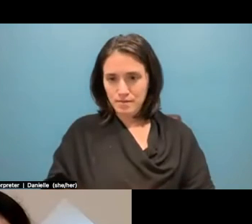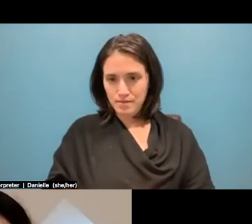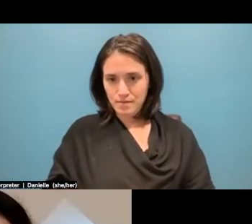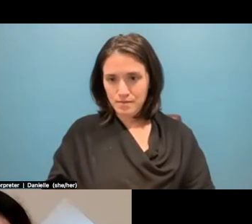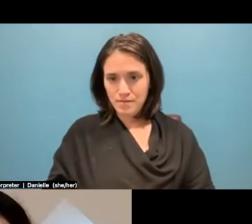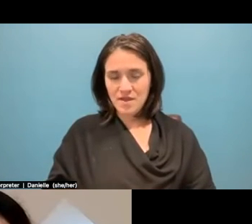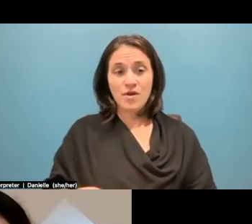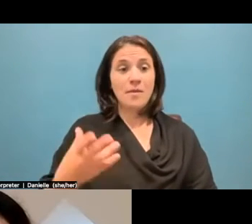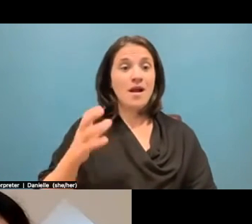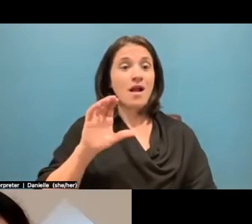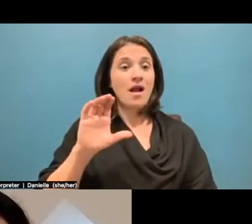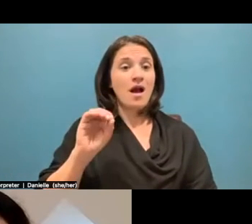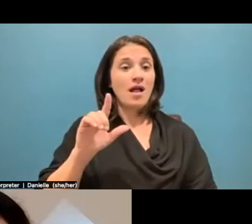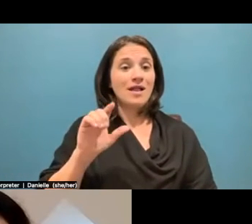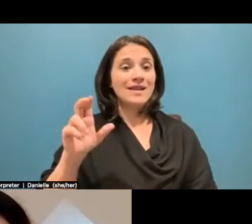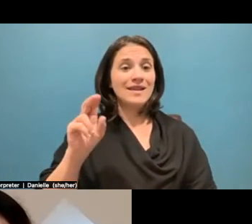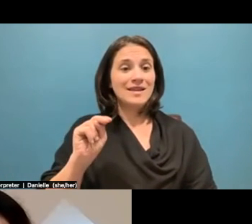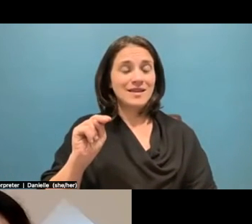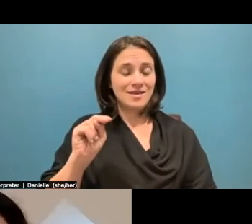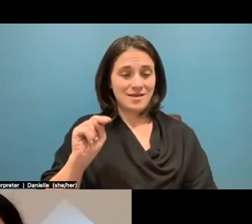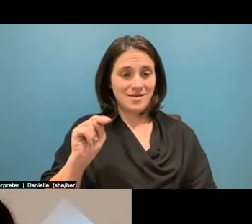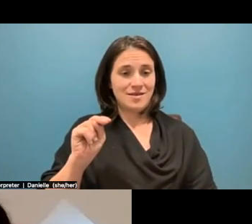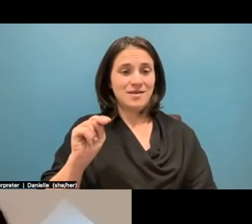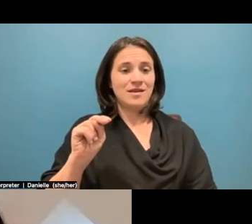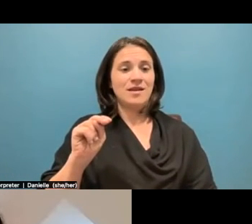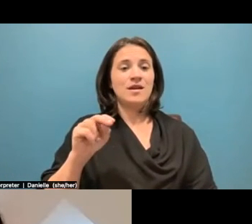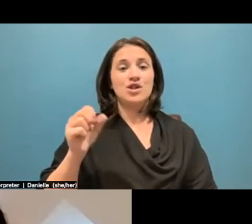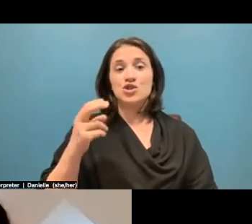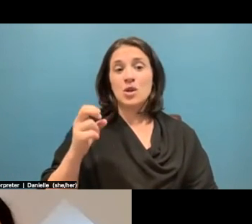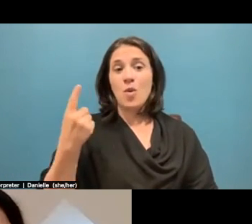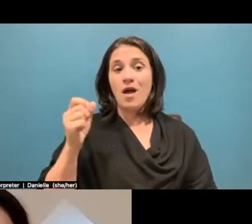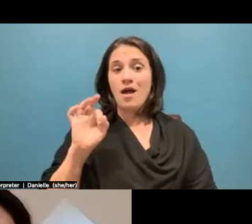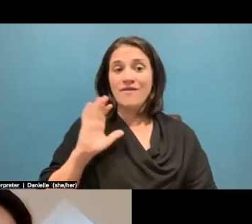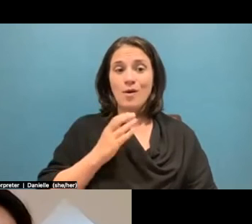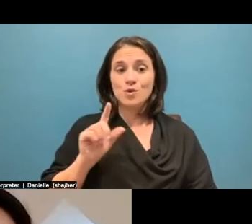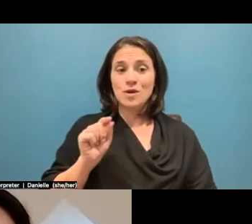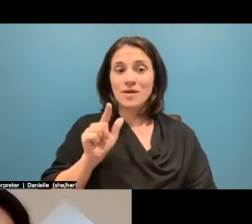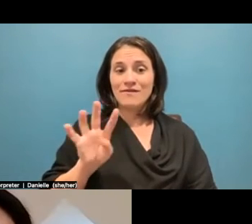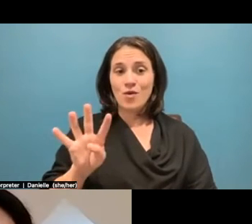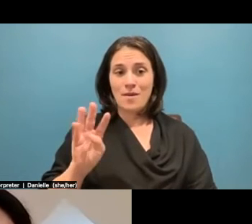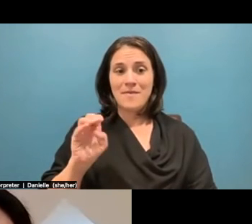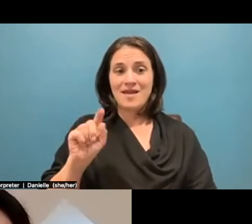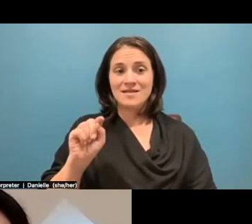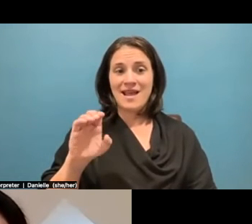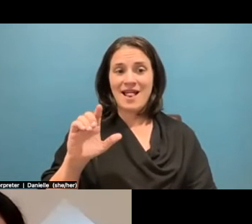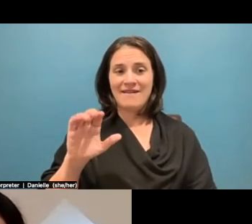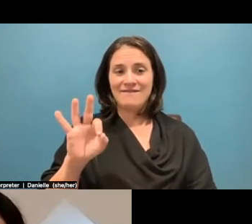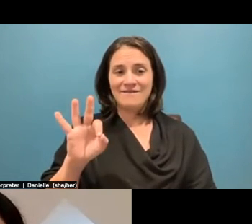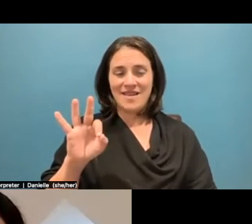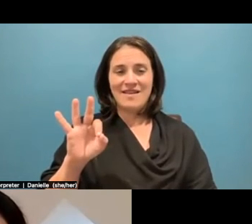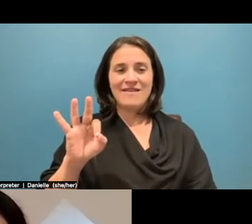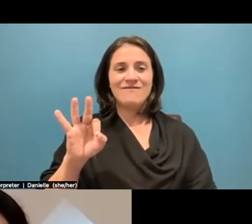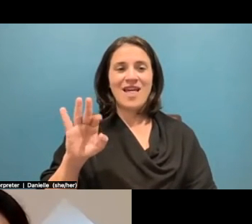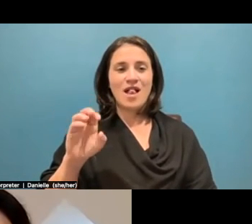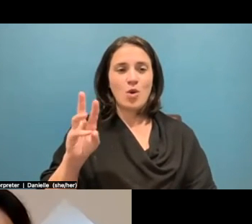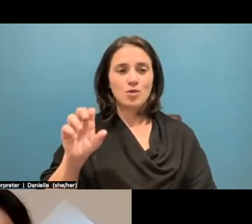Colleen Cronin. And I'm going to say, Colleen is one of our 2024, um, Metcalf fellows will be on campus next week